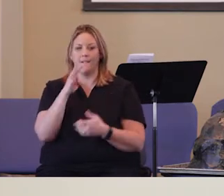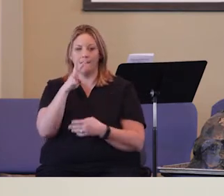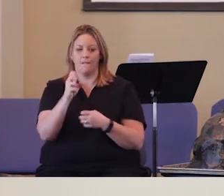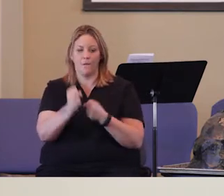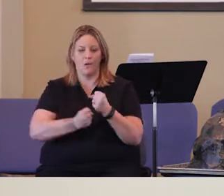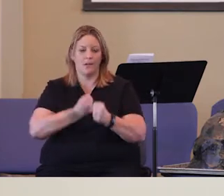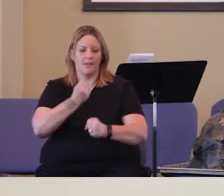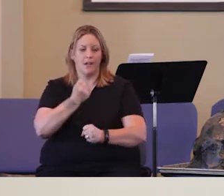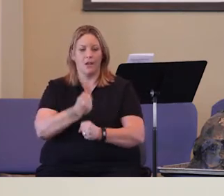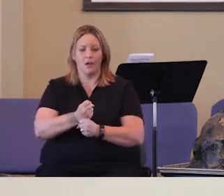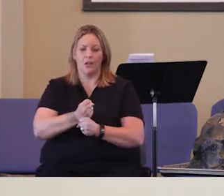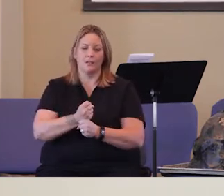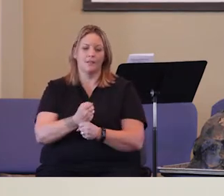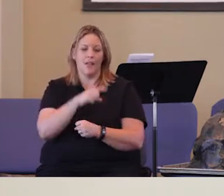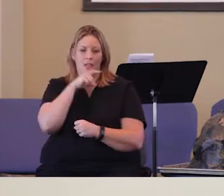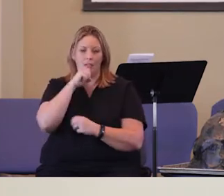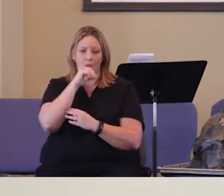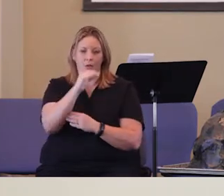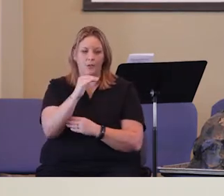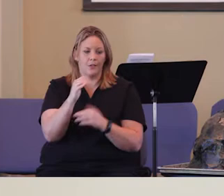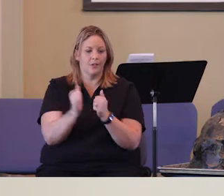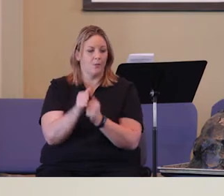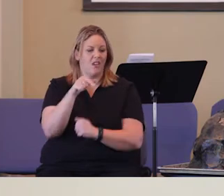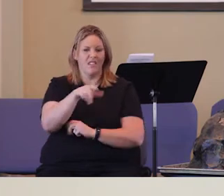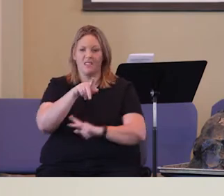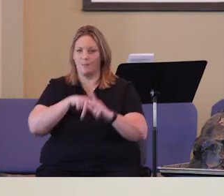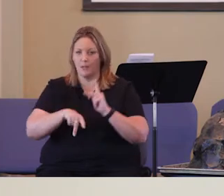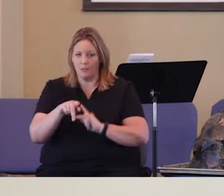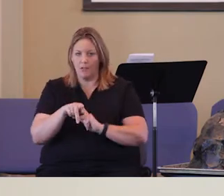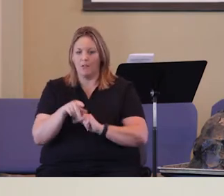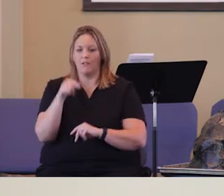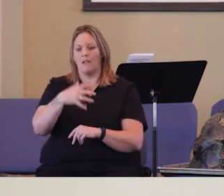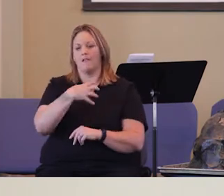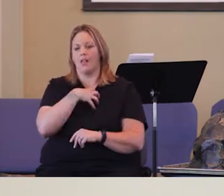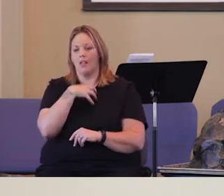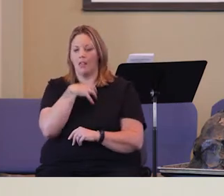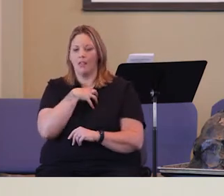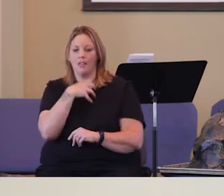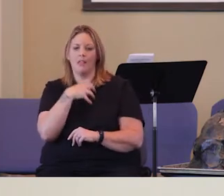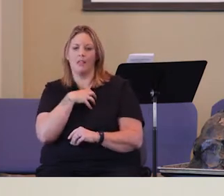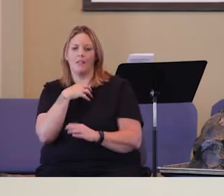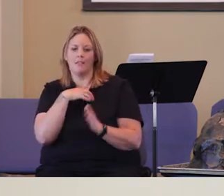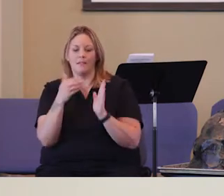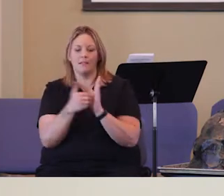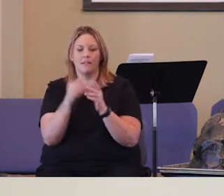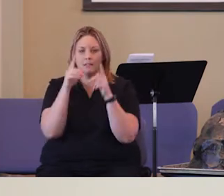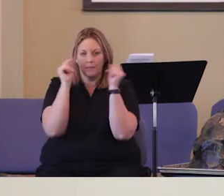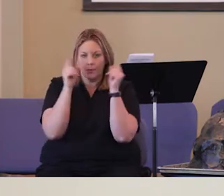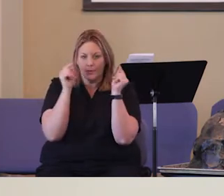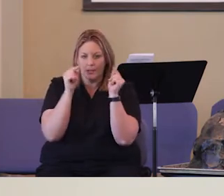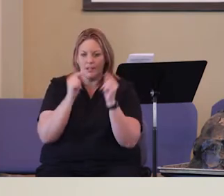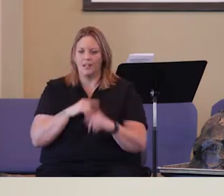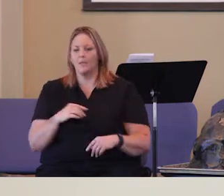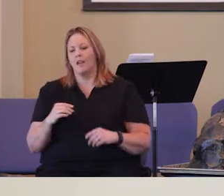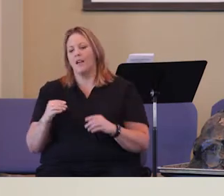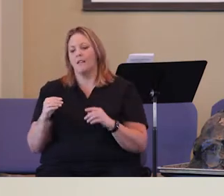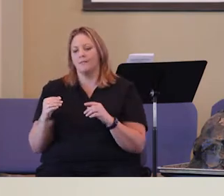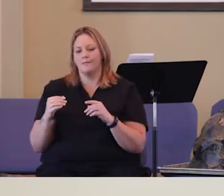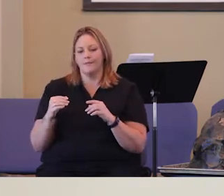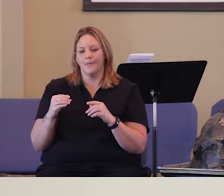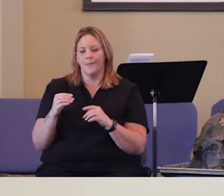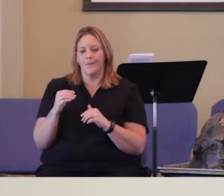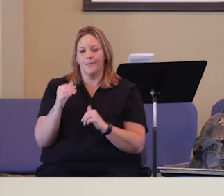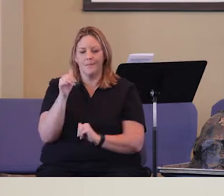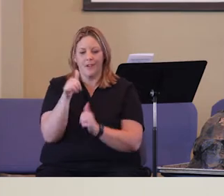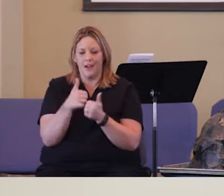He has spent 40 years in the wilderness with these people. These people have complained and complained and complained and complained against him. He's